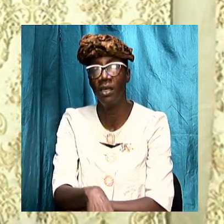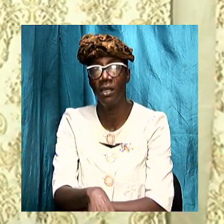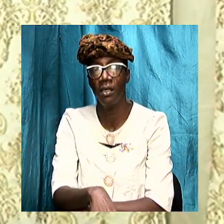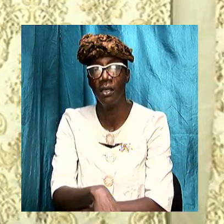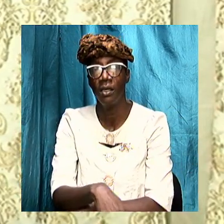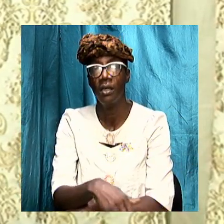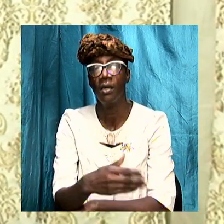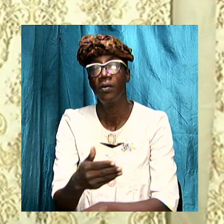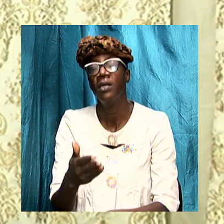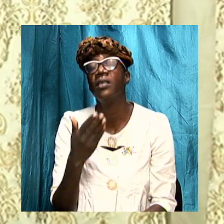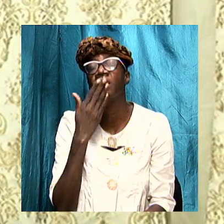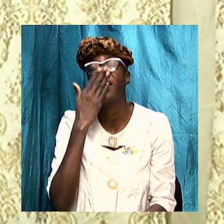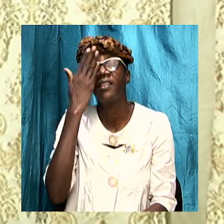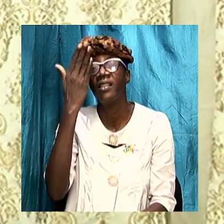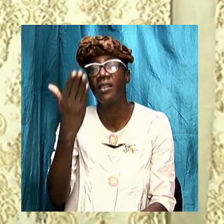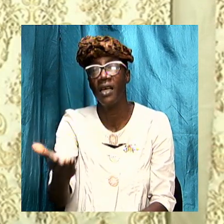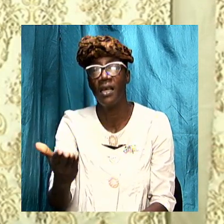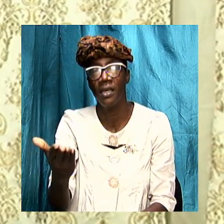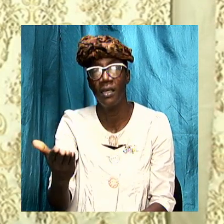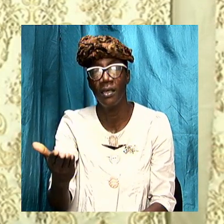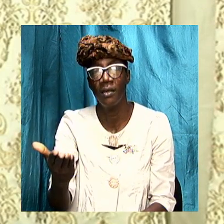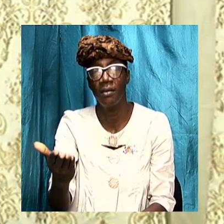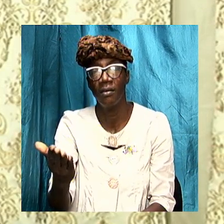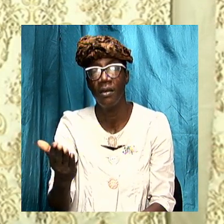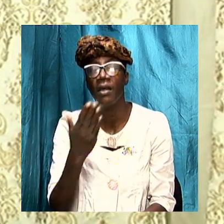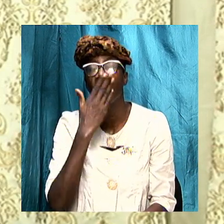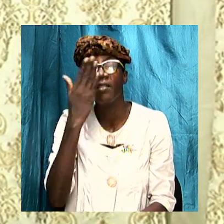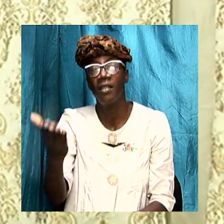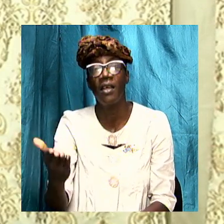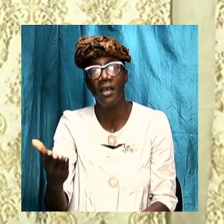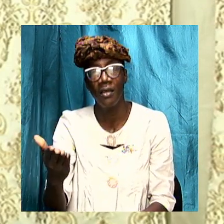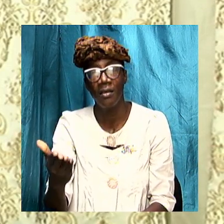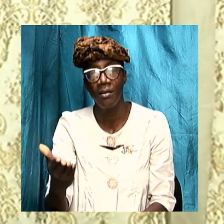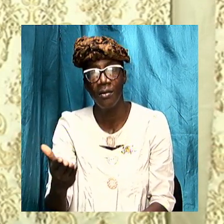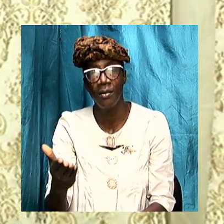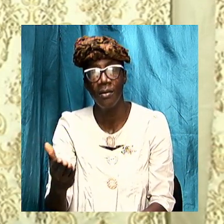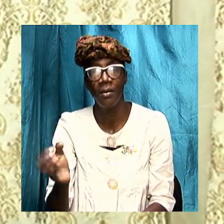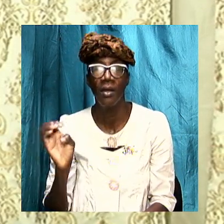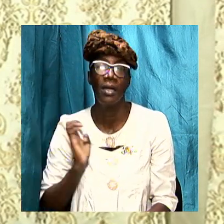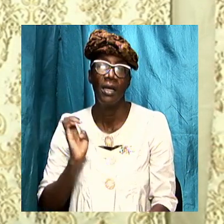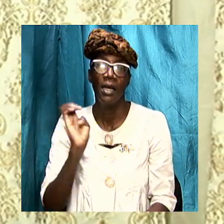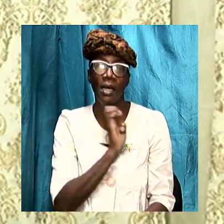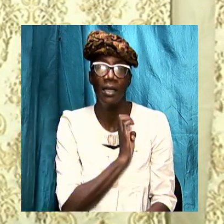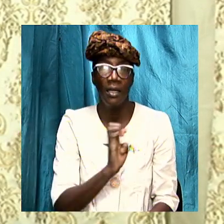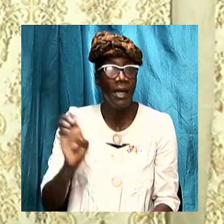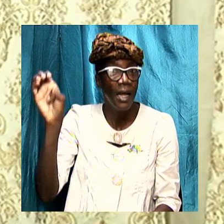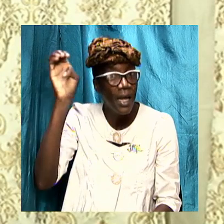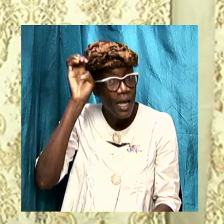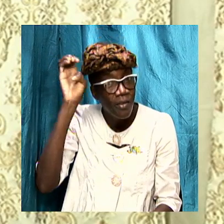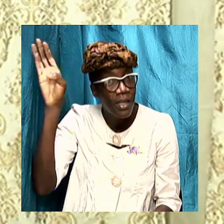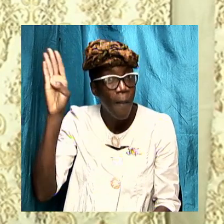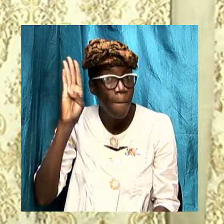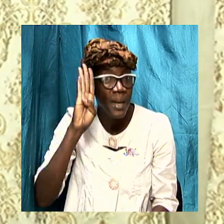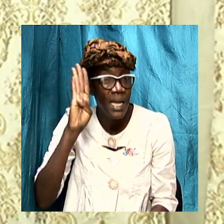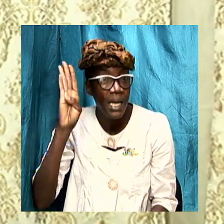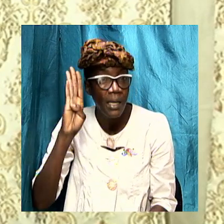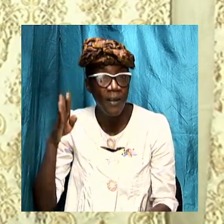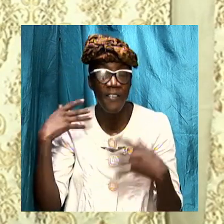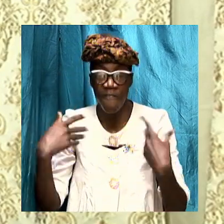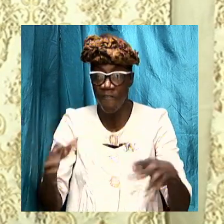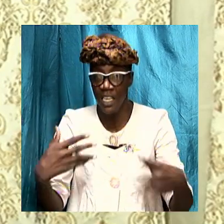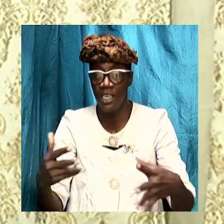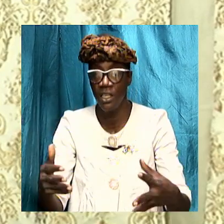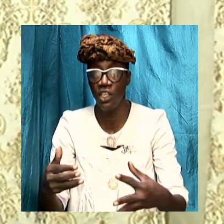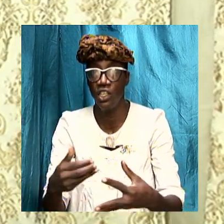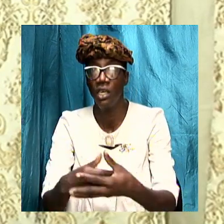to say thanks sincere thanks to elder Everton Bailey who just finished a series